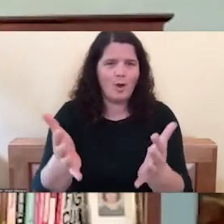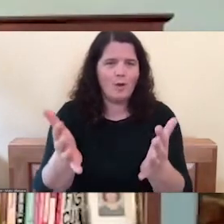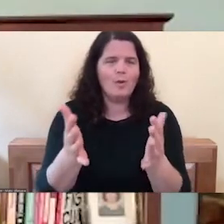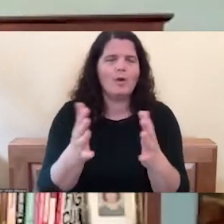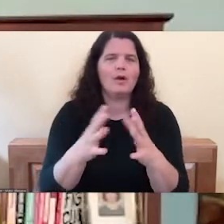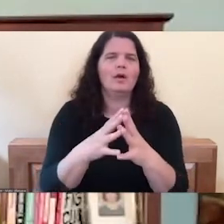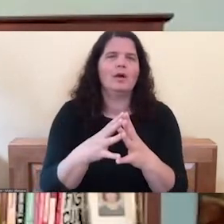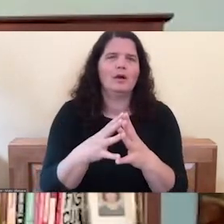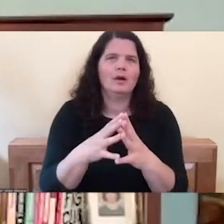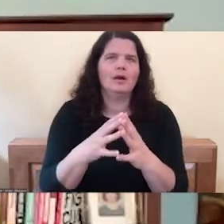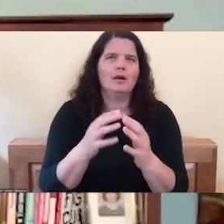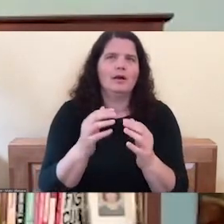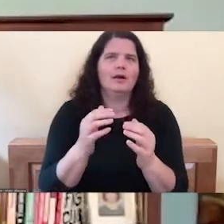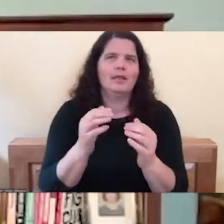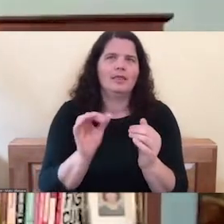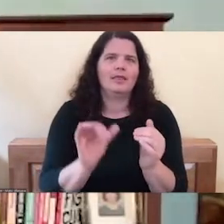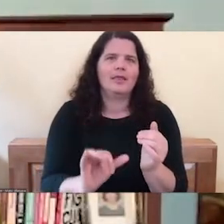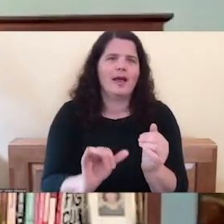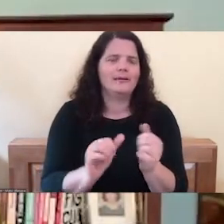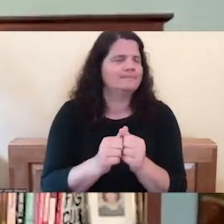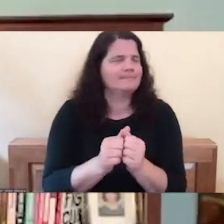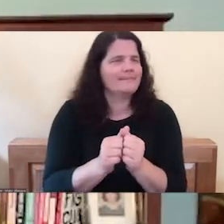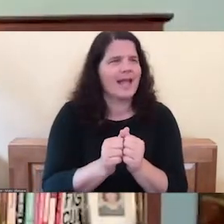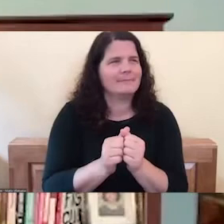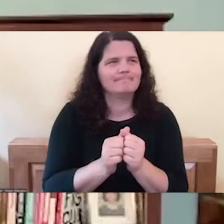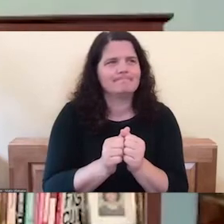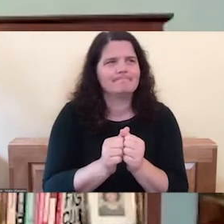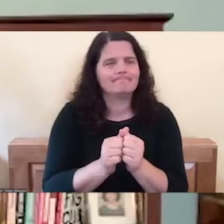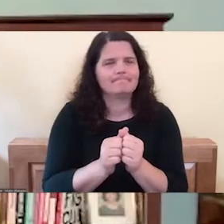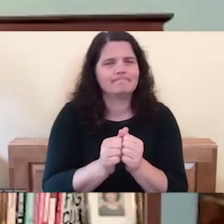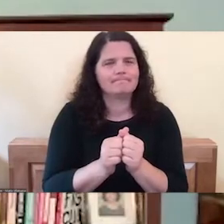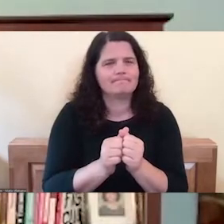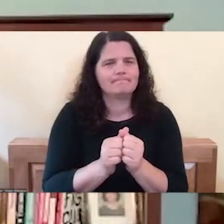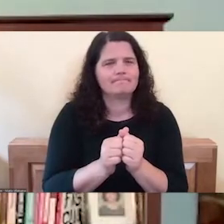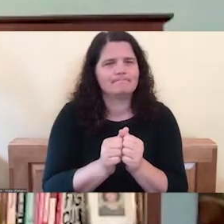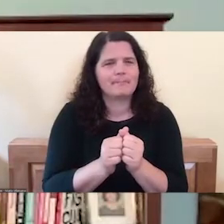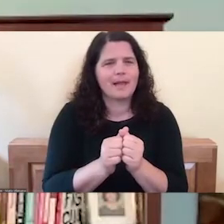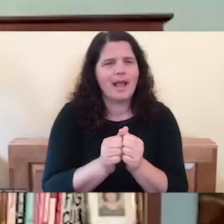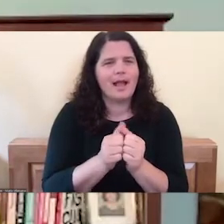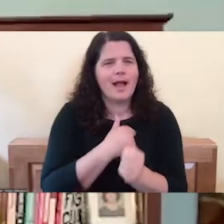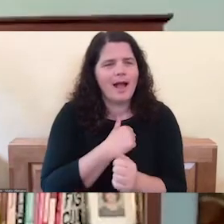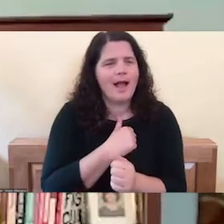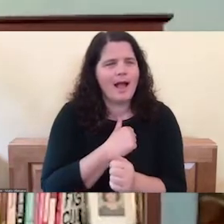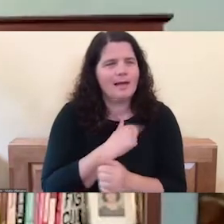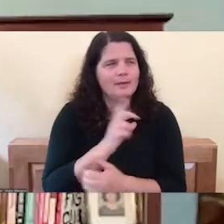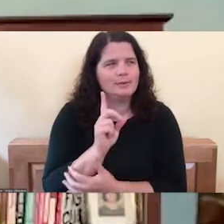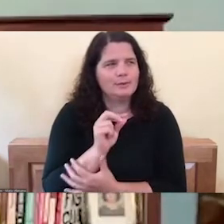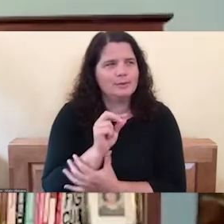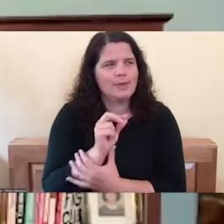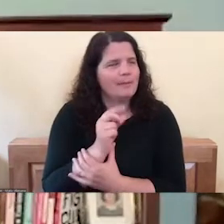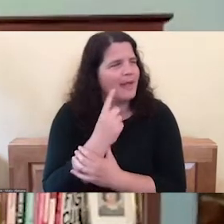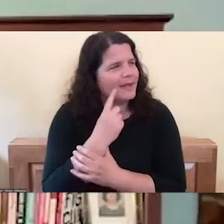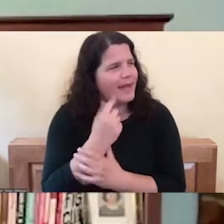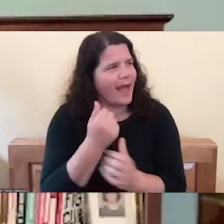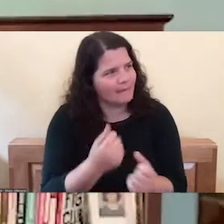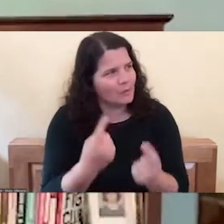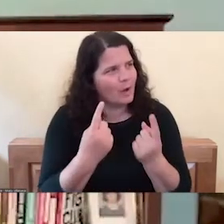Um, I, and by the way, it's like, I do, I think everyone does,